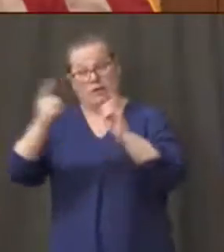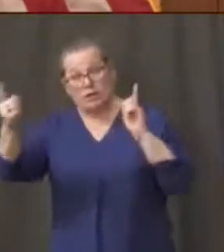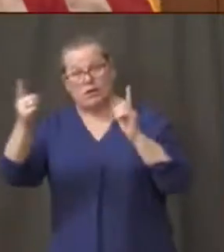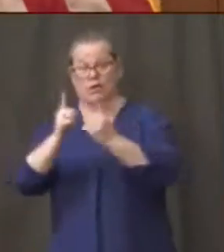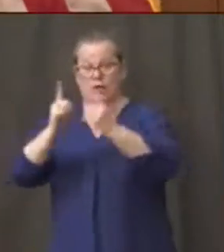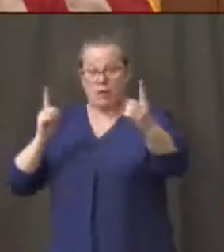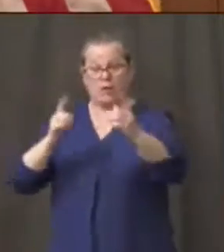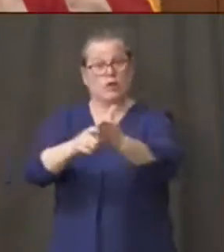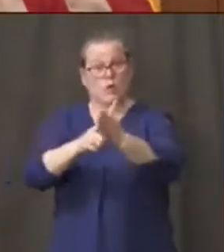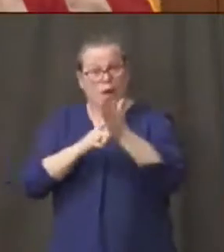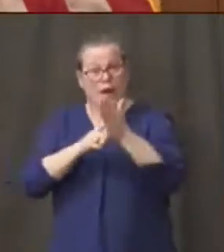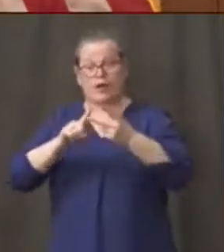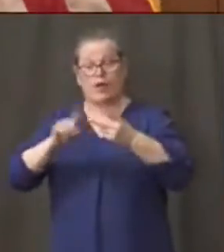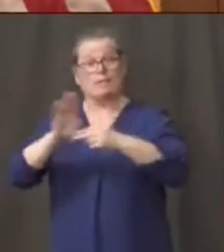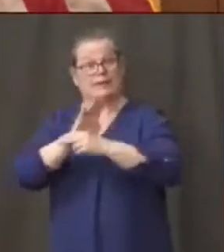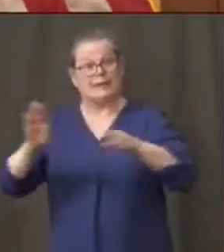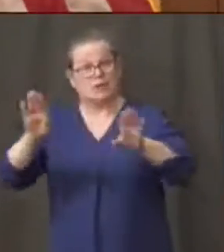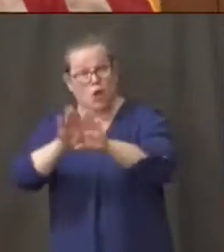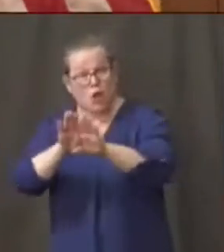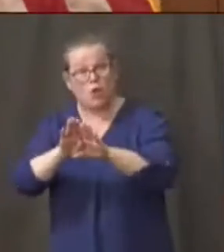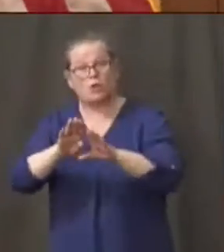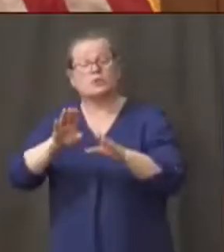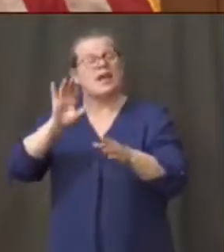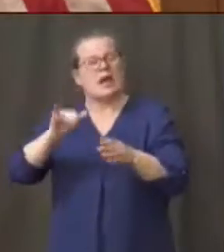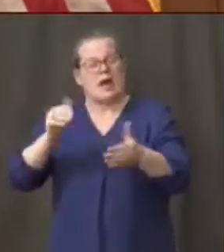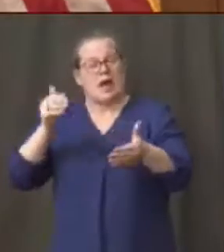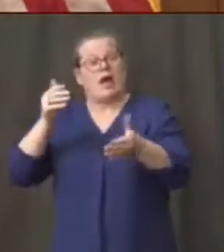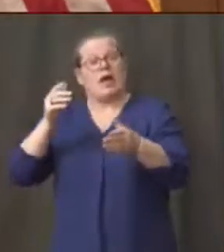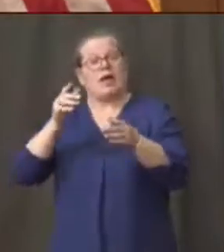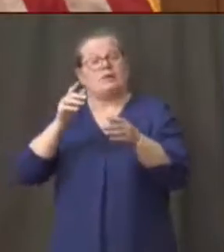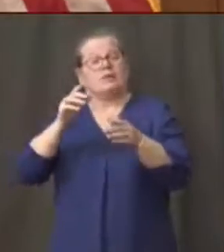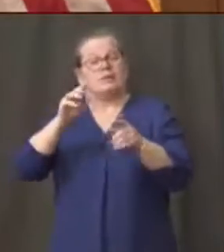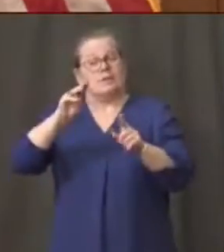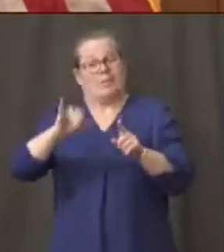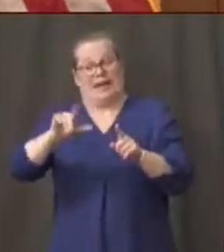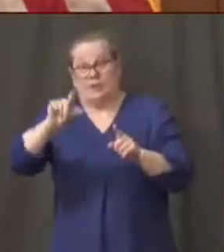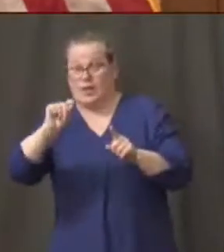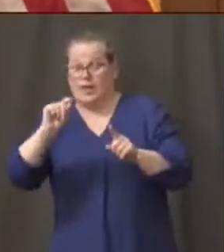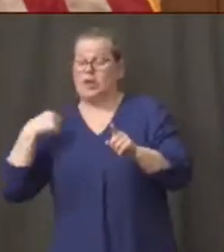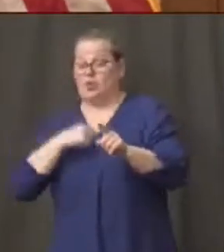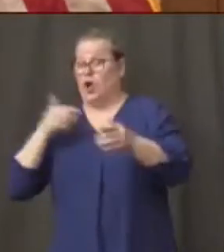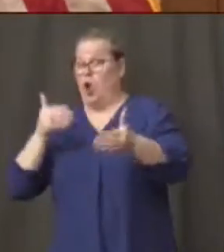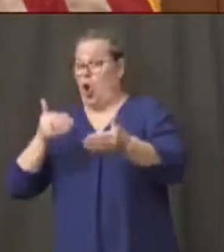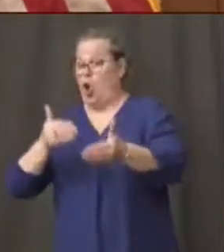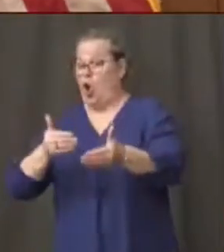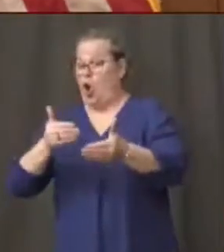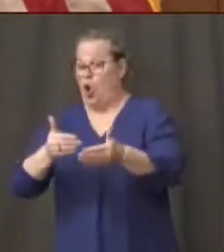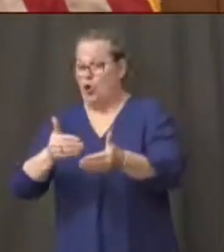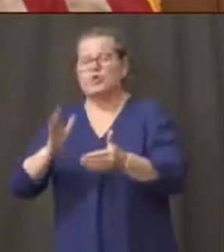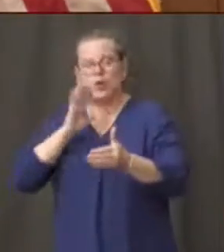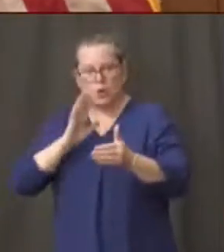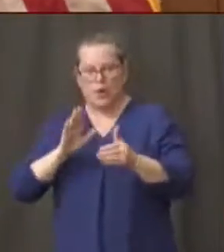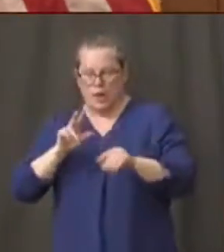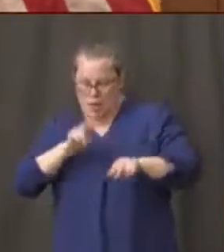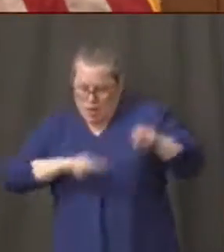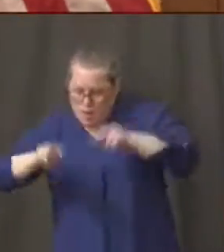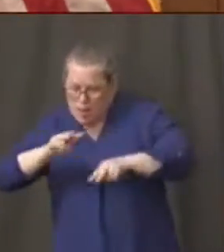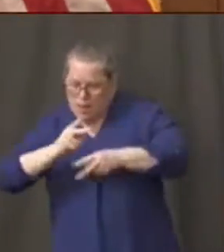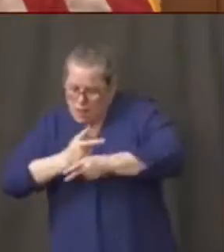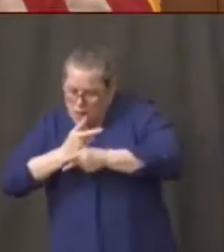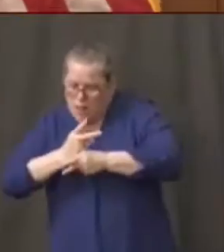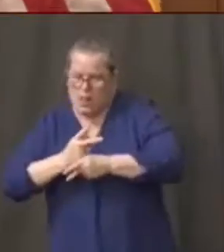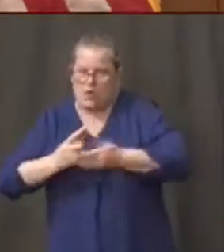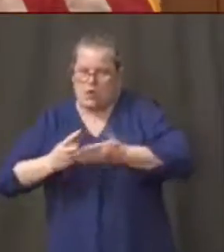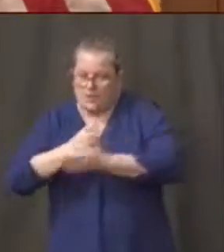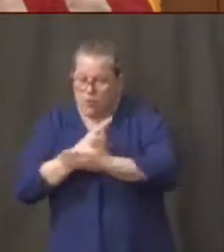closures is a date that we're going to be can as we get closer to it we're going to have continued reviews uh going up to that date uh